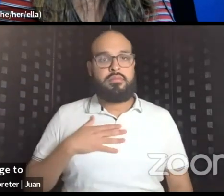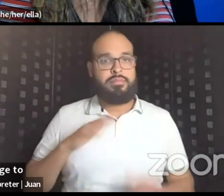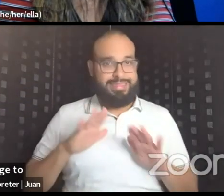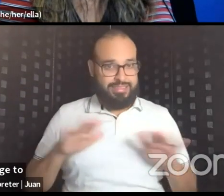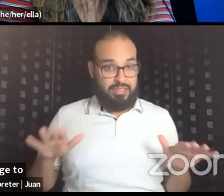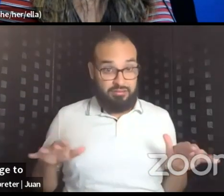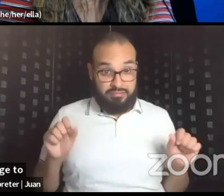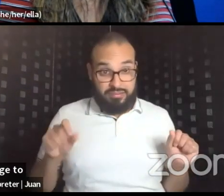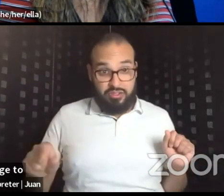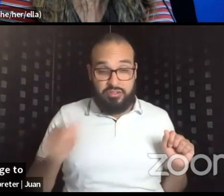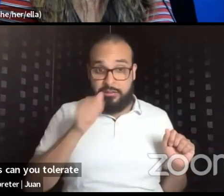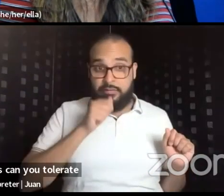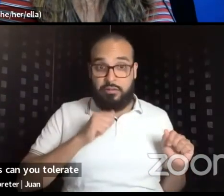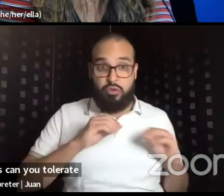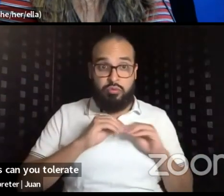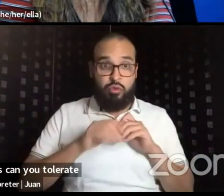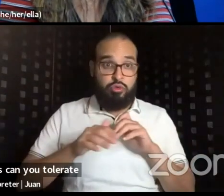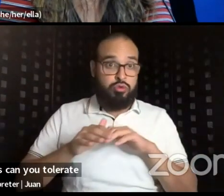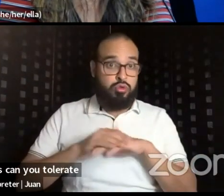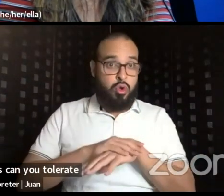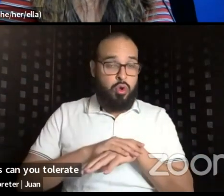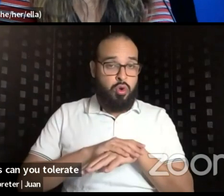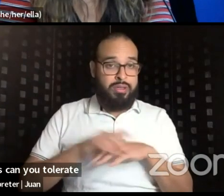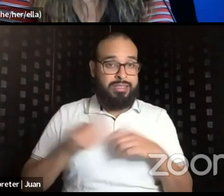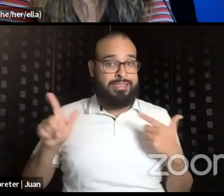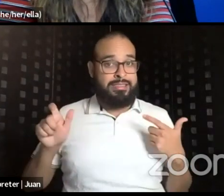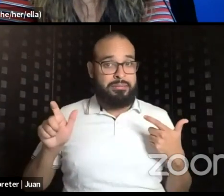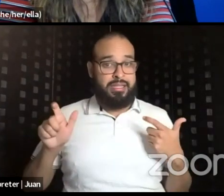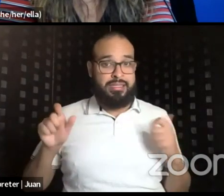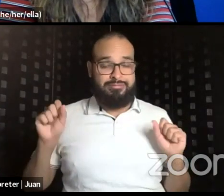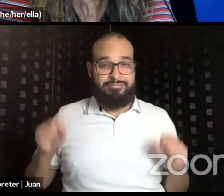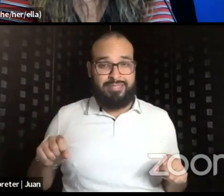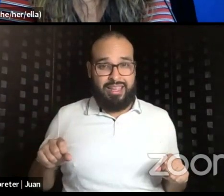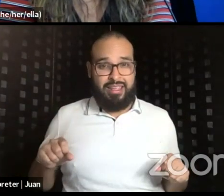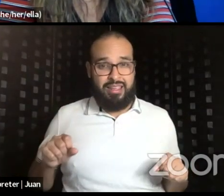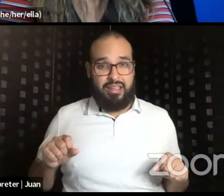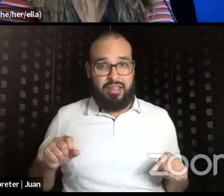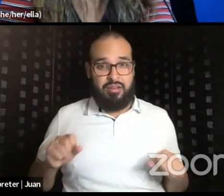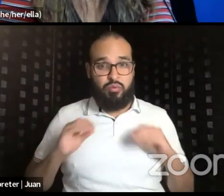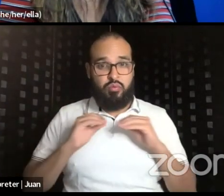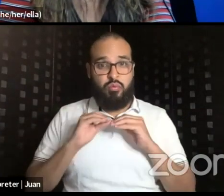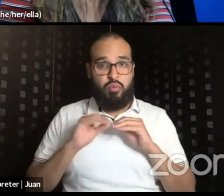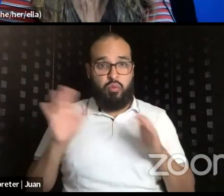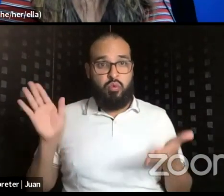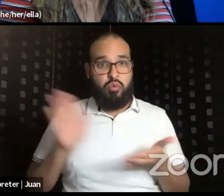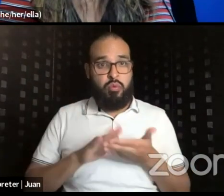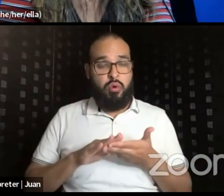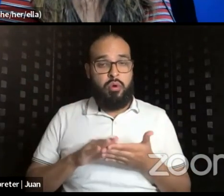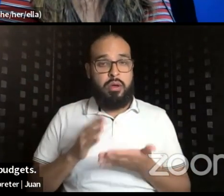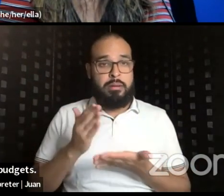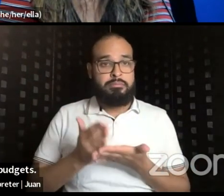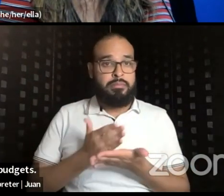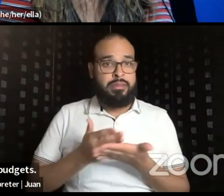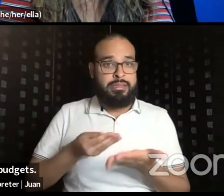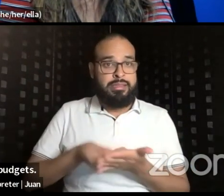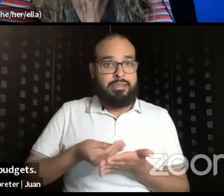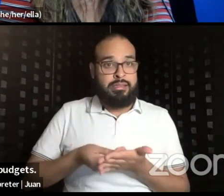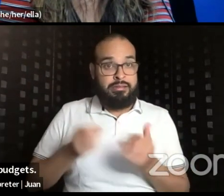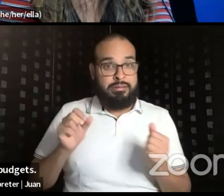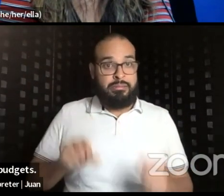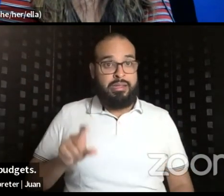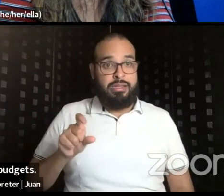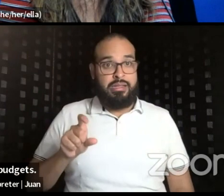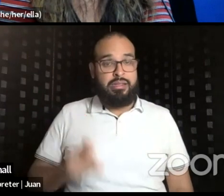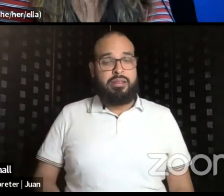tolerate slower speeds? Um, can you tolerate smaller budgets? Um, can you tolerate